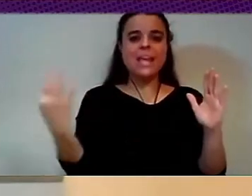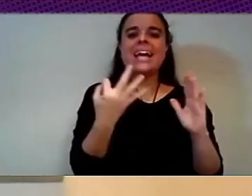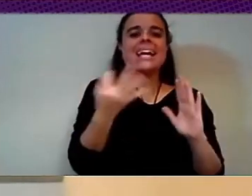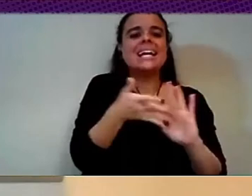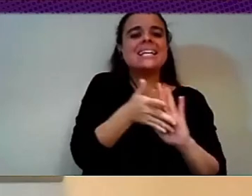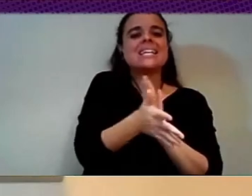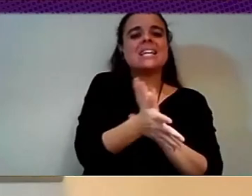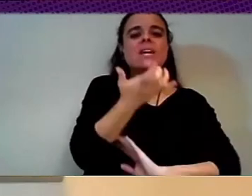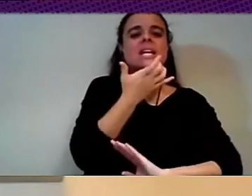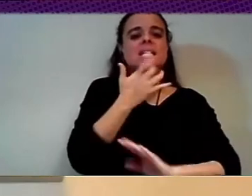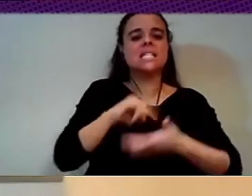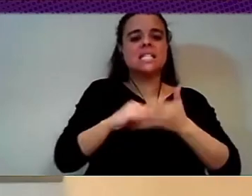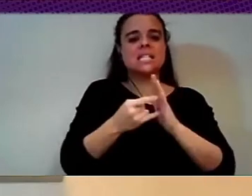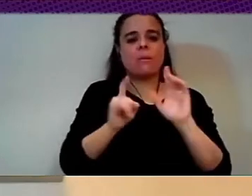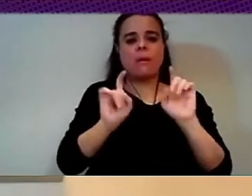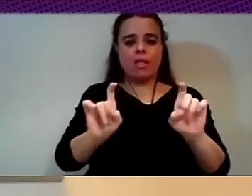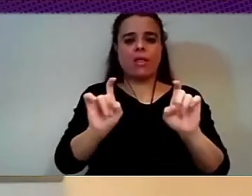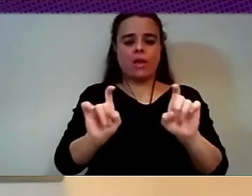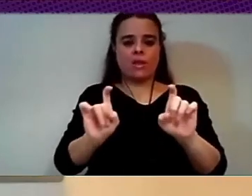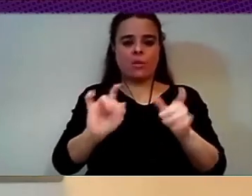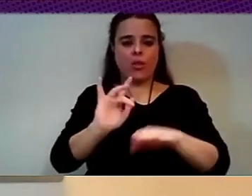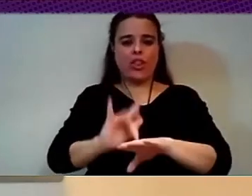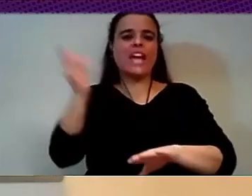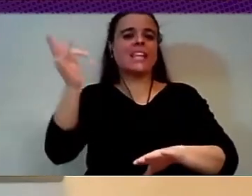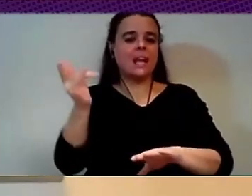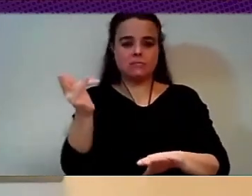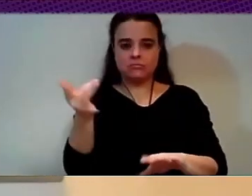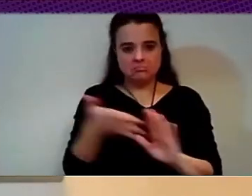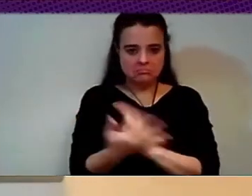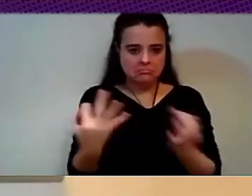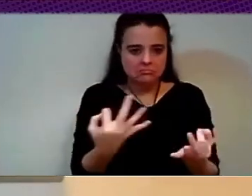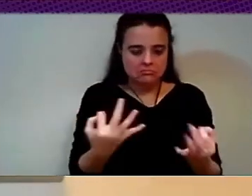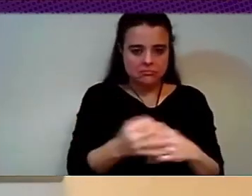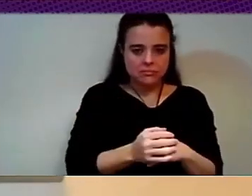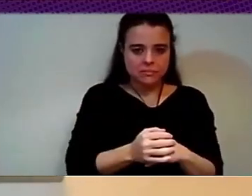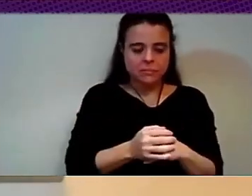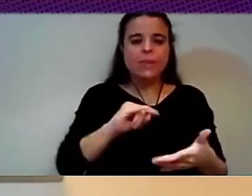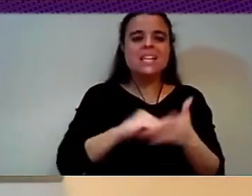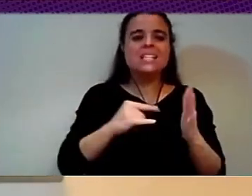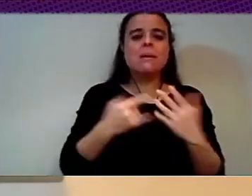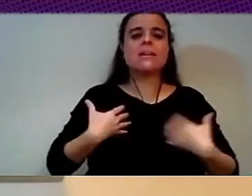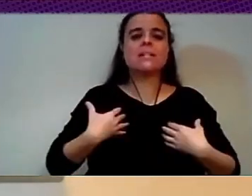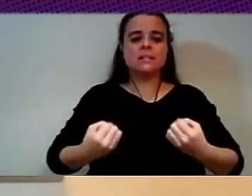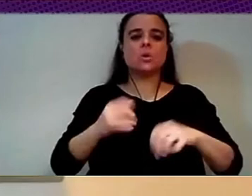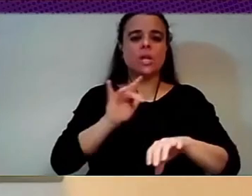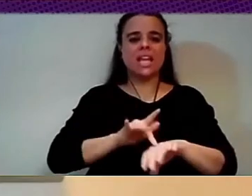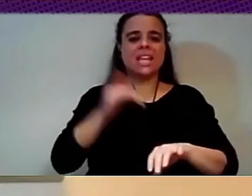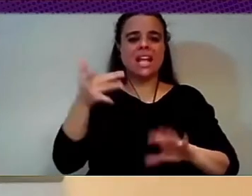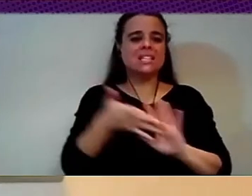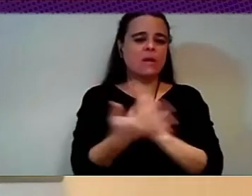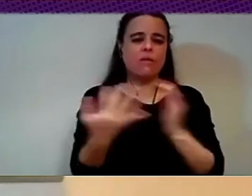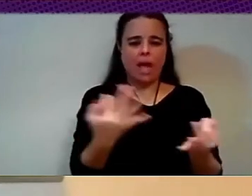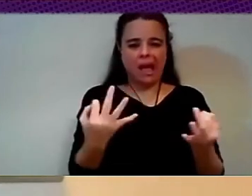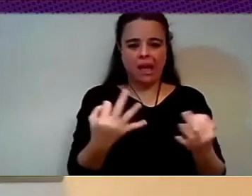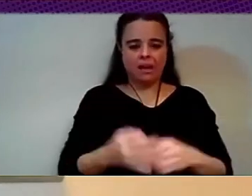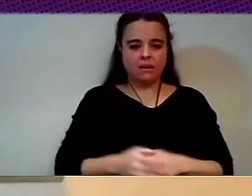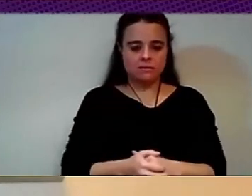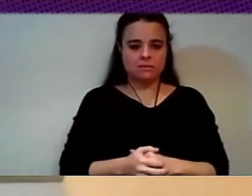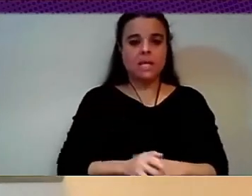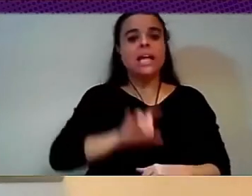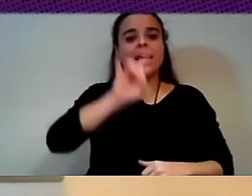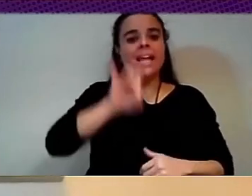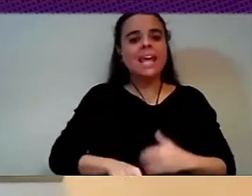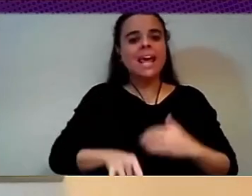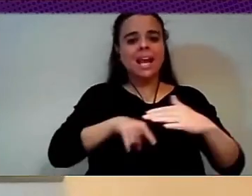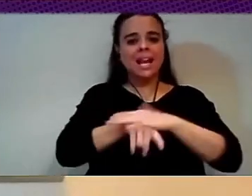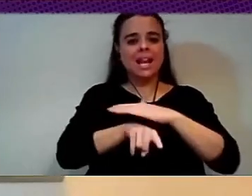what it means when our healthcare system is going to be digital, who is going to run the critical infrastructure in cities, who